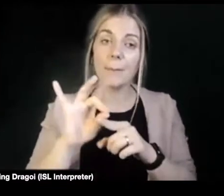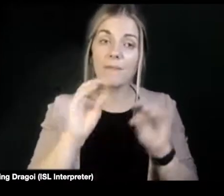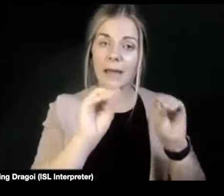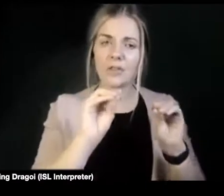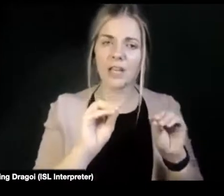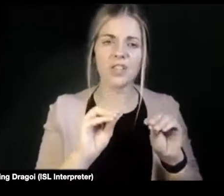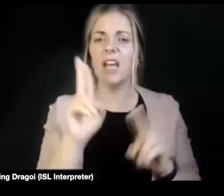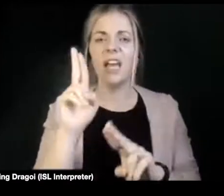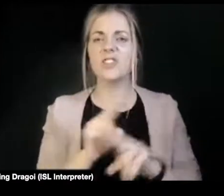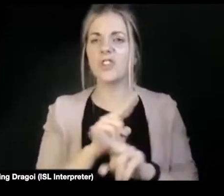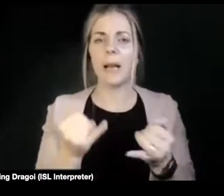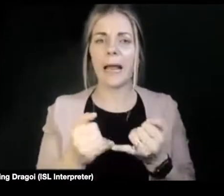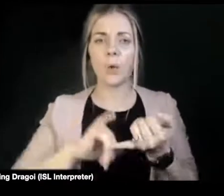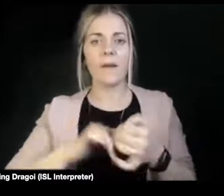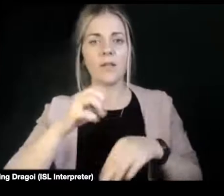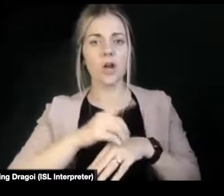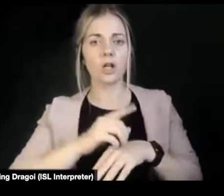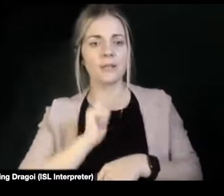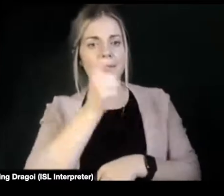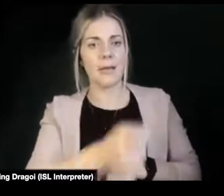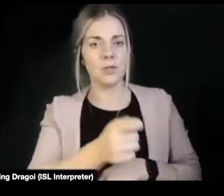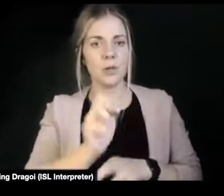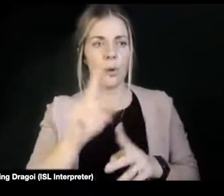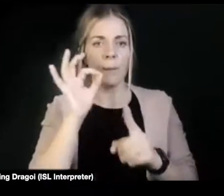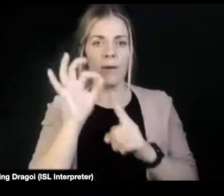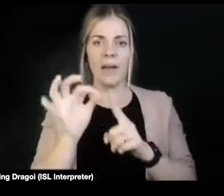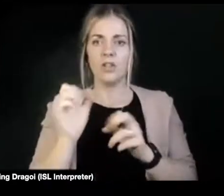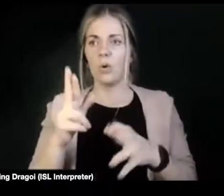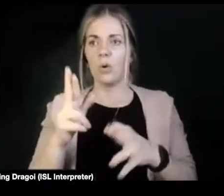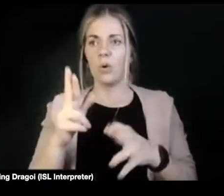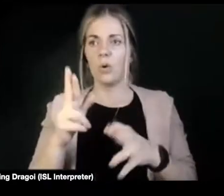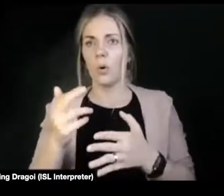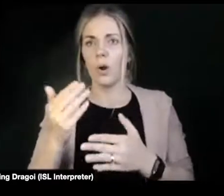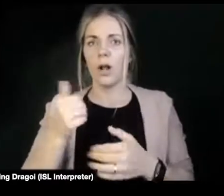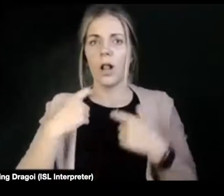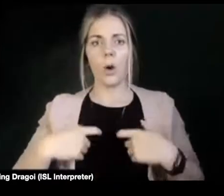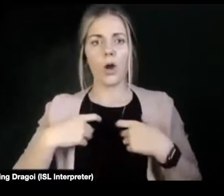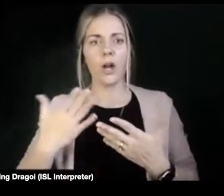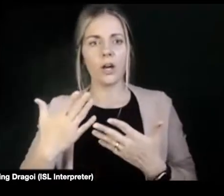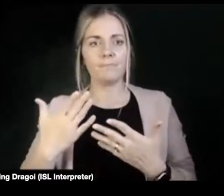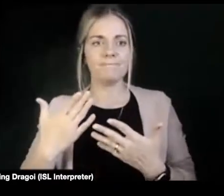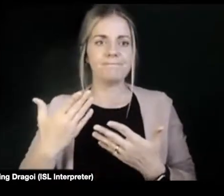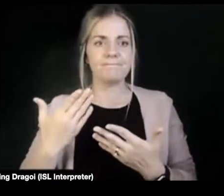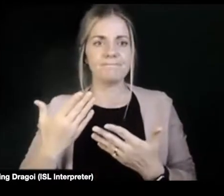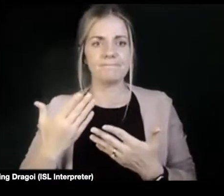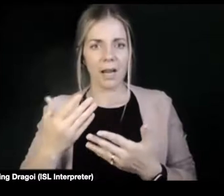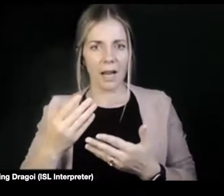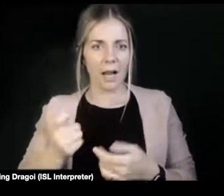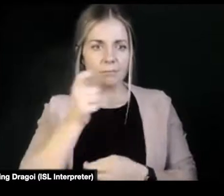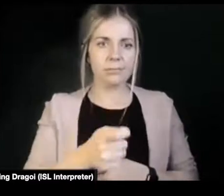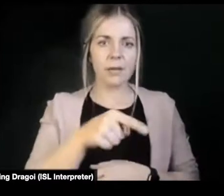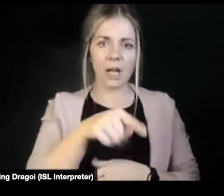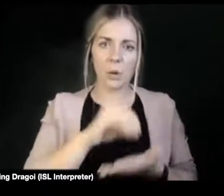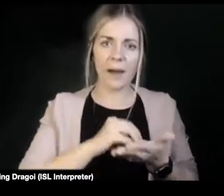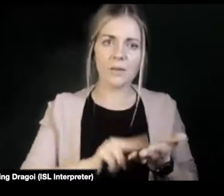what doctor or nurse or professional lawyer judge is on duty whenever you happen to use that service. And